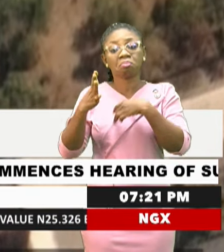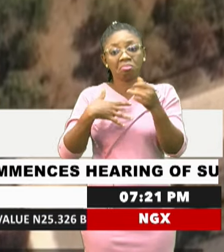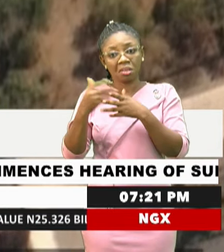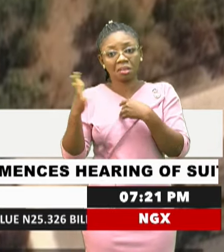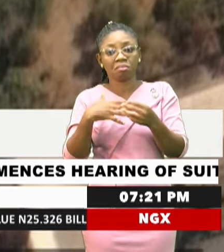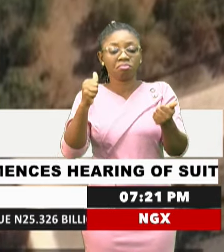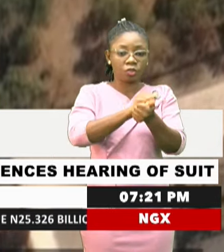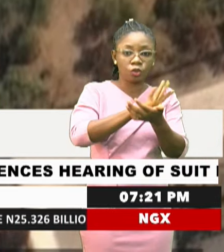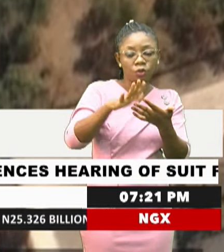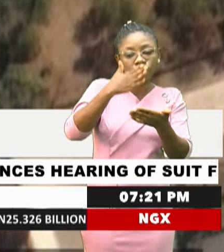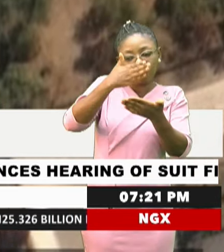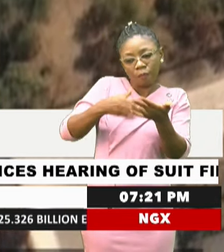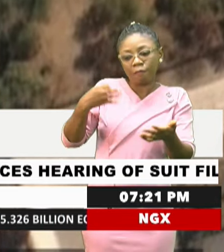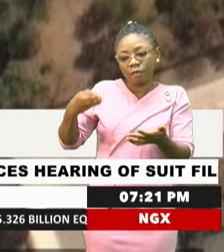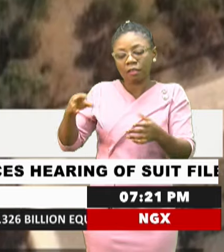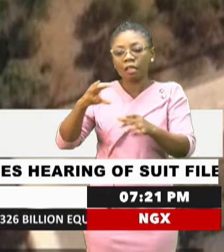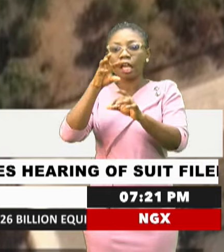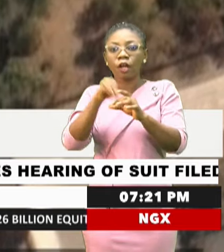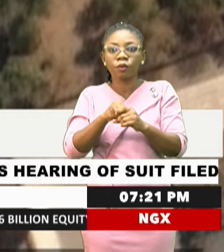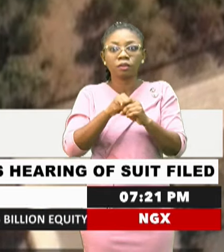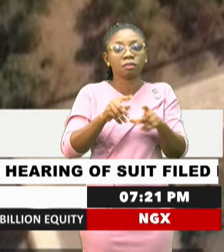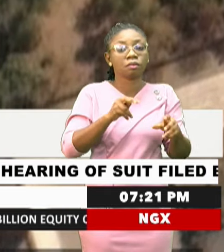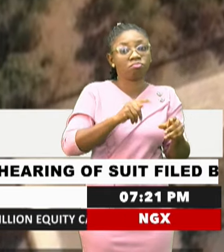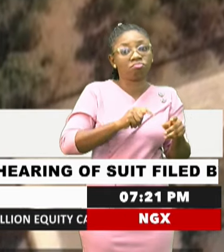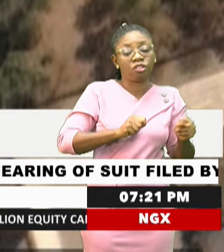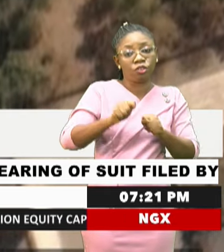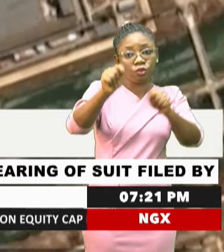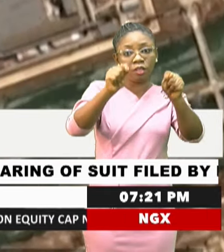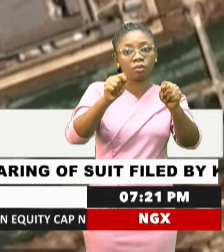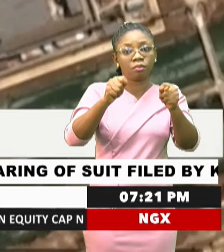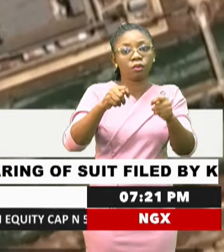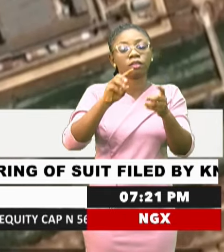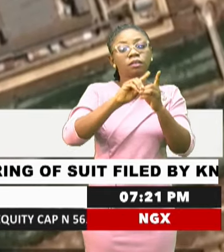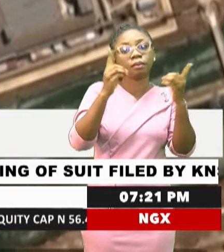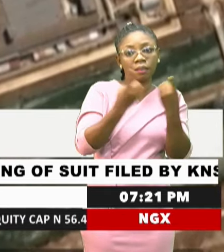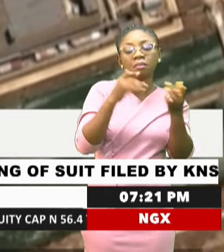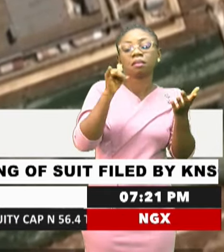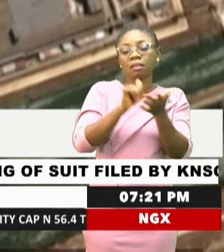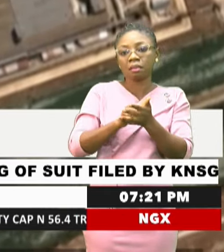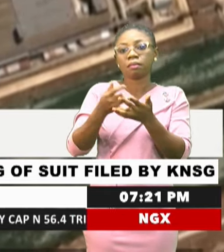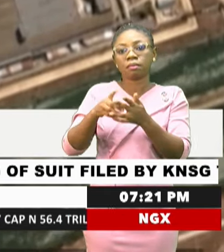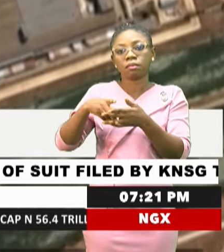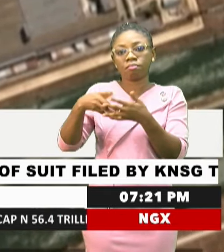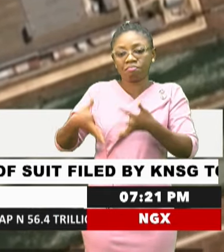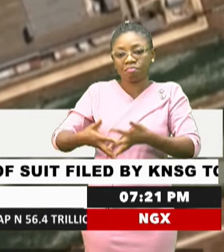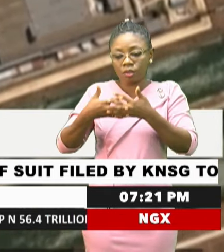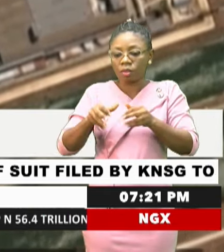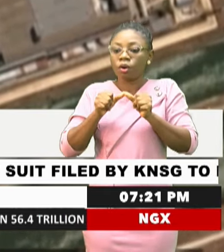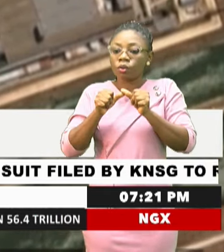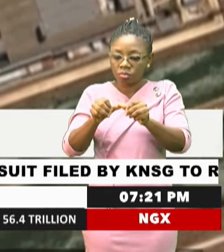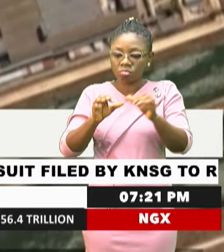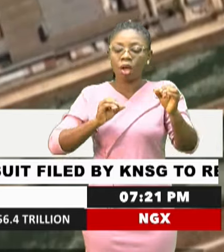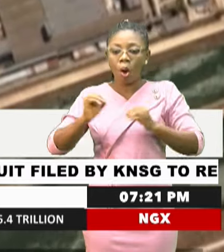including the transport department and print shop, the nuclear safety measures at the plant remained fully operational, according to the